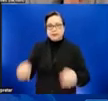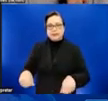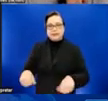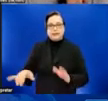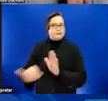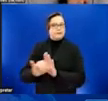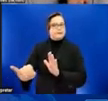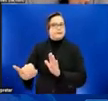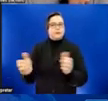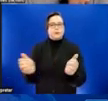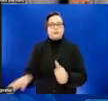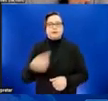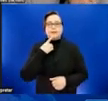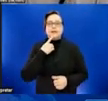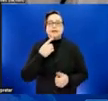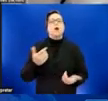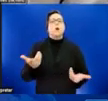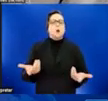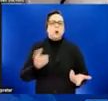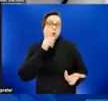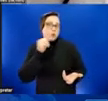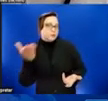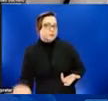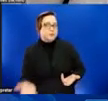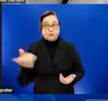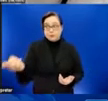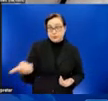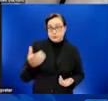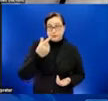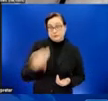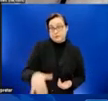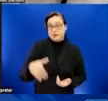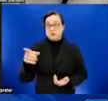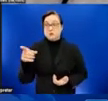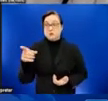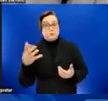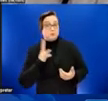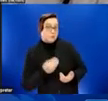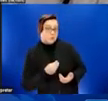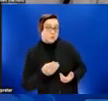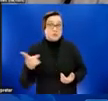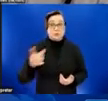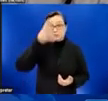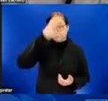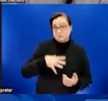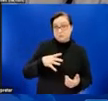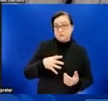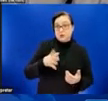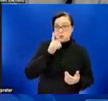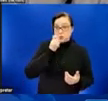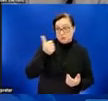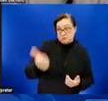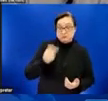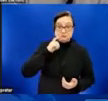what criteria they meet. We hope that we hope can minimize any hesitation to accessing vaccine by